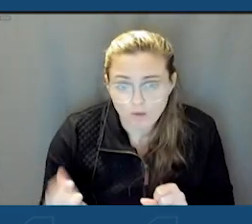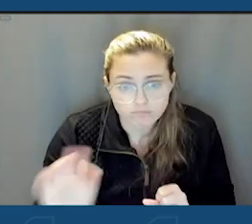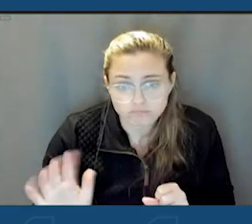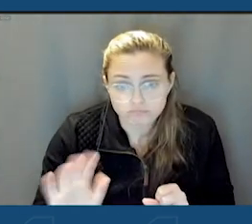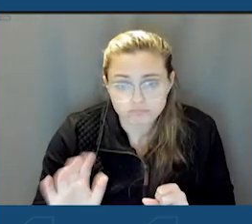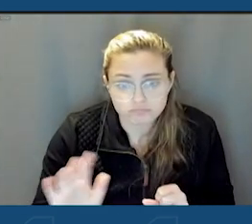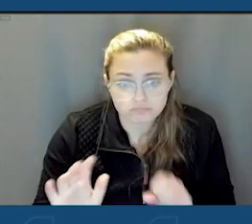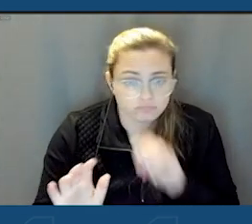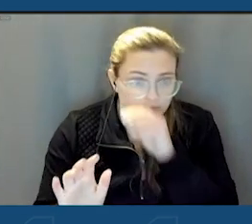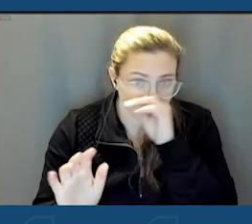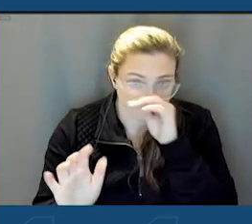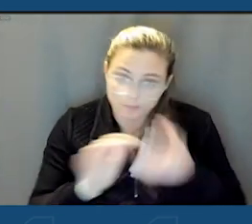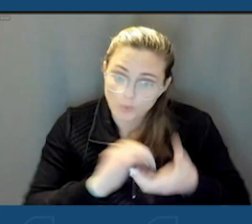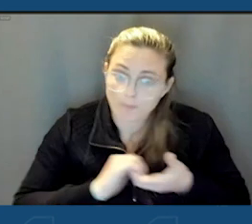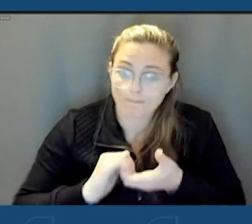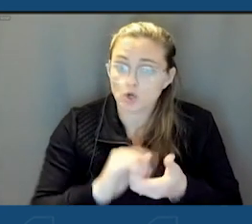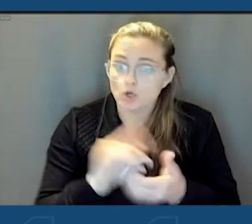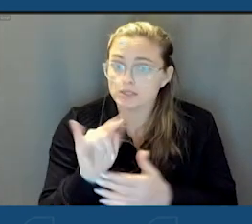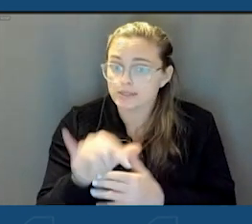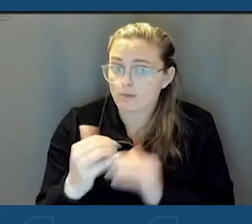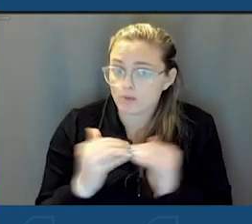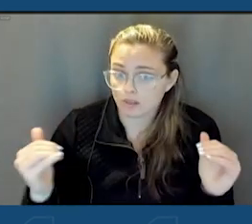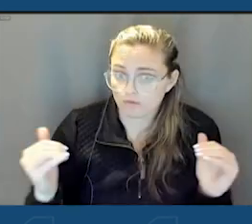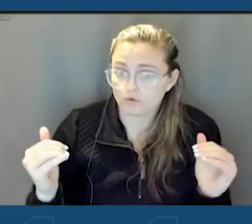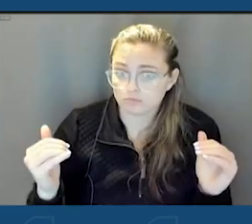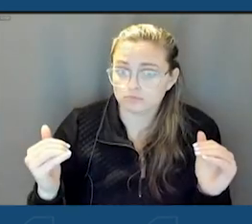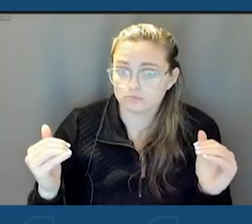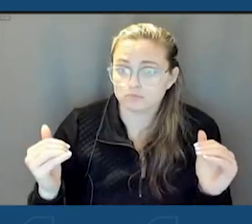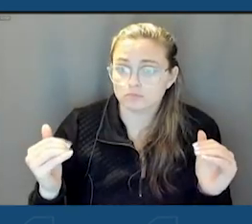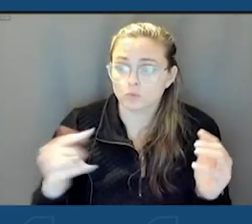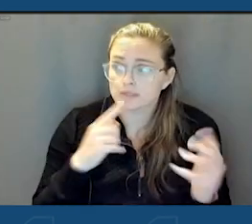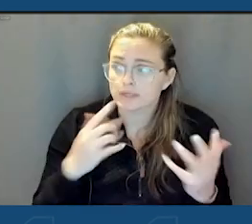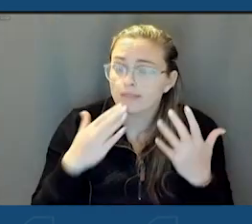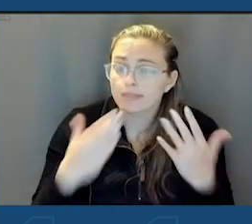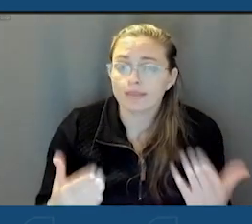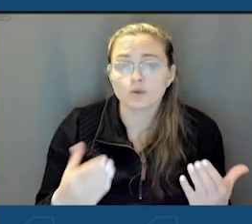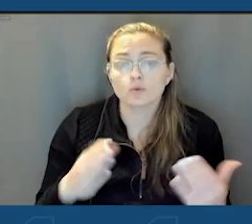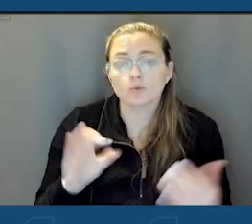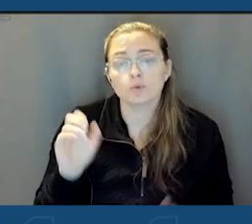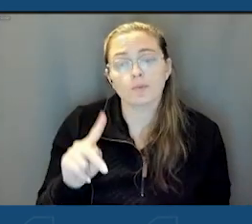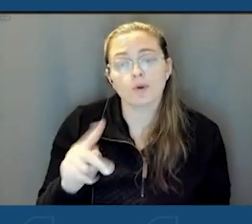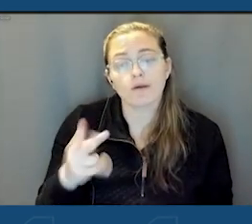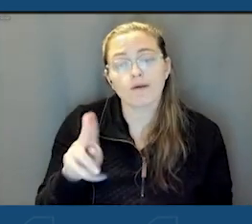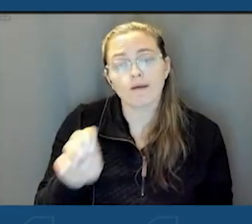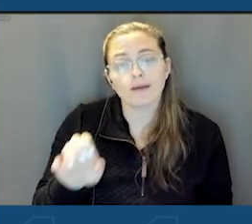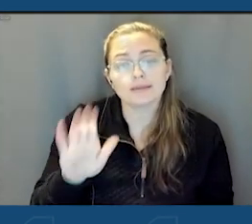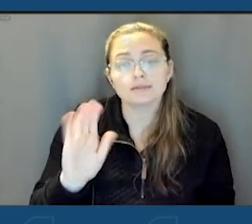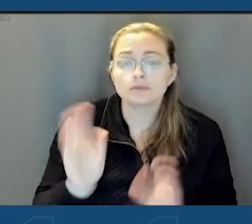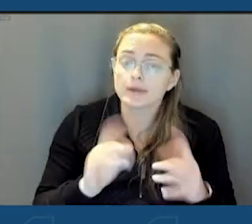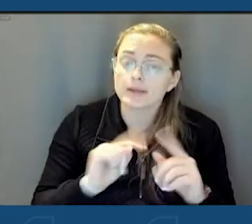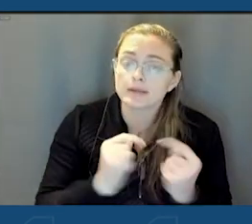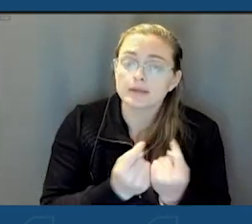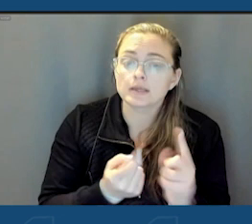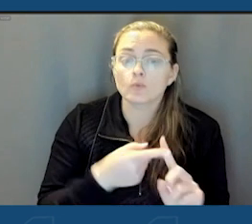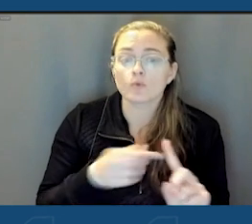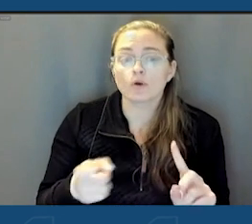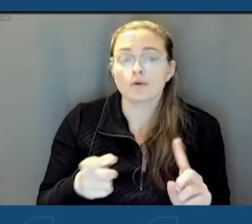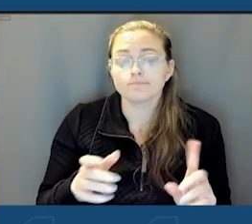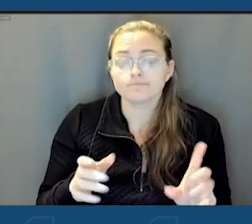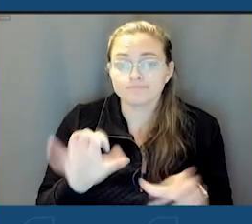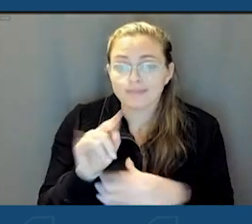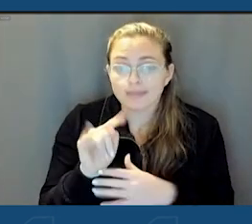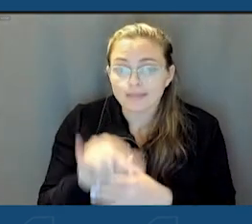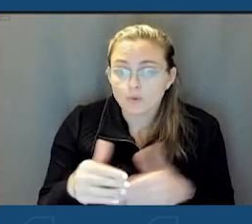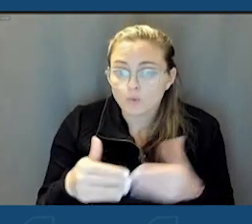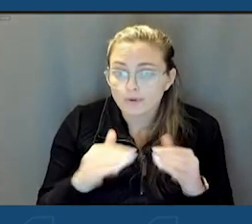We have partners at the county level. I want to thank Mark Geis and his team, the planning team at the county level. They have been very helpful